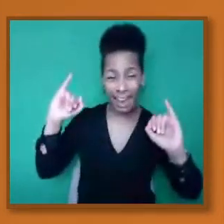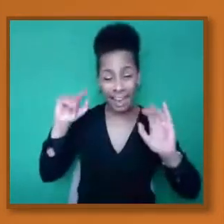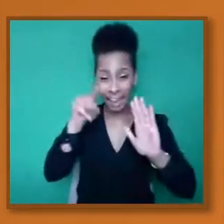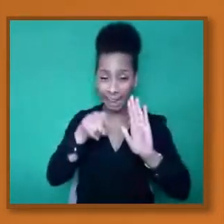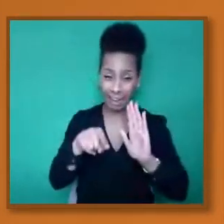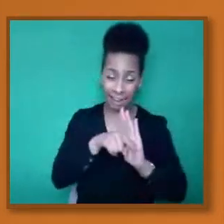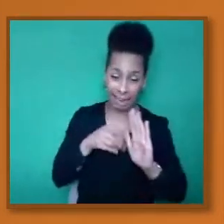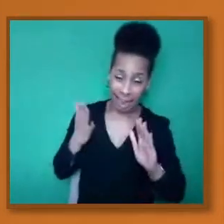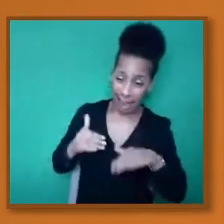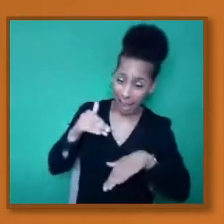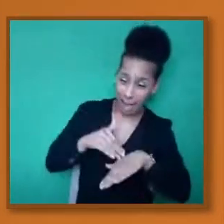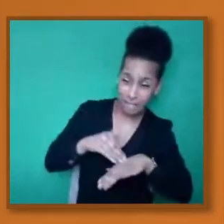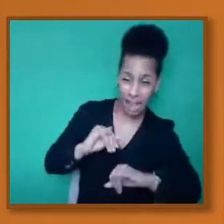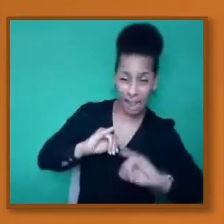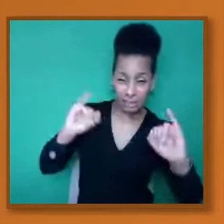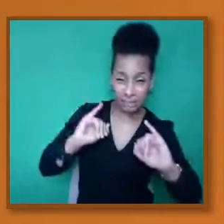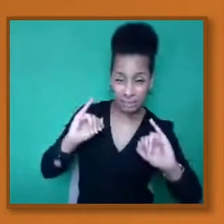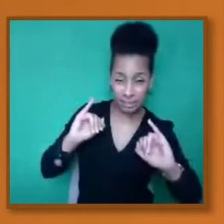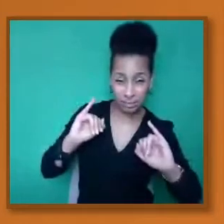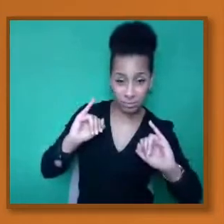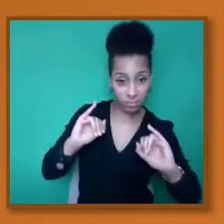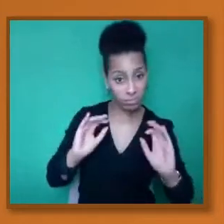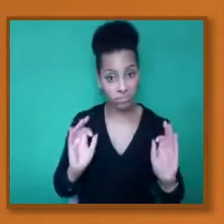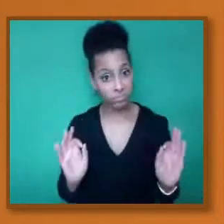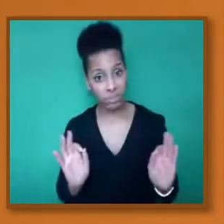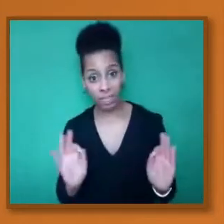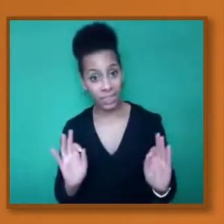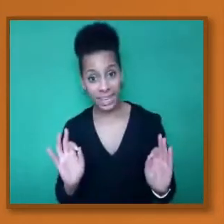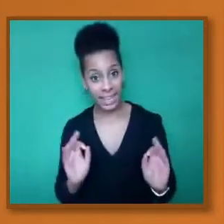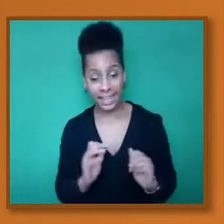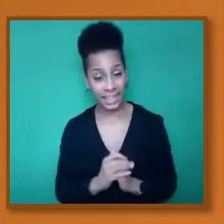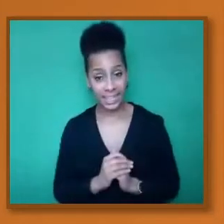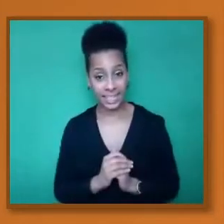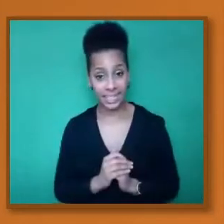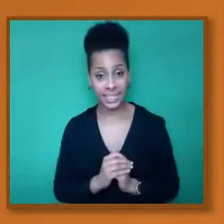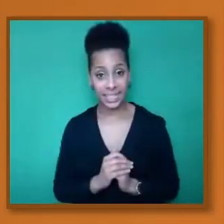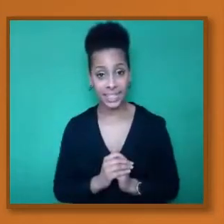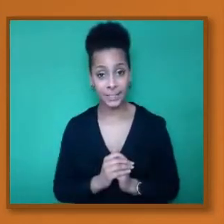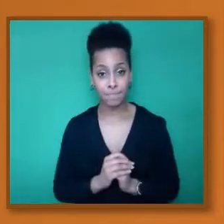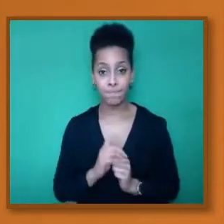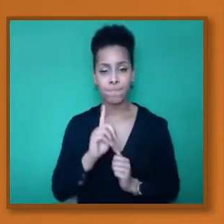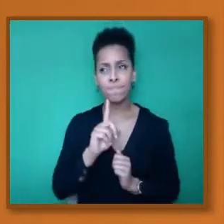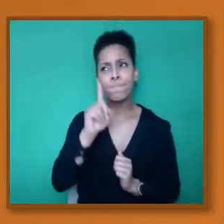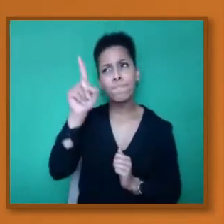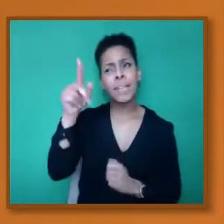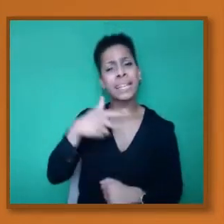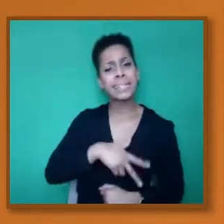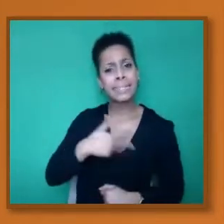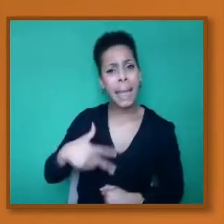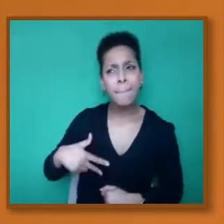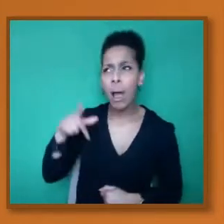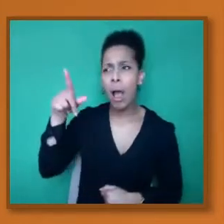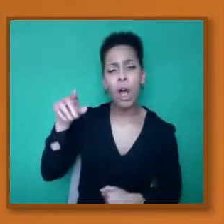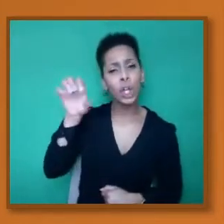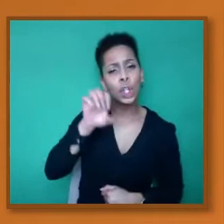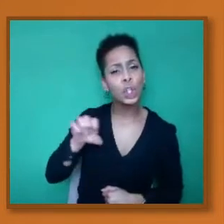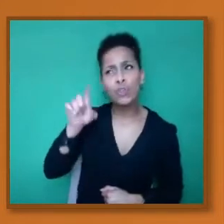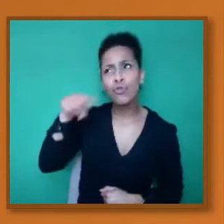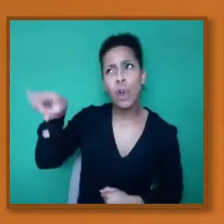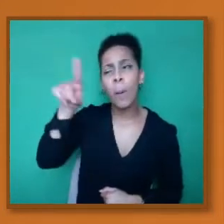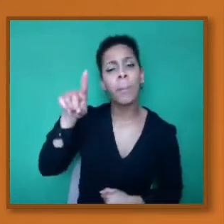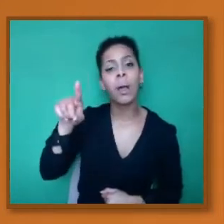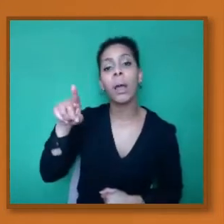regards to the situation in Denmark and other parts of Europe, where I think they've now removed that ban,